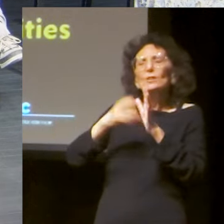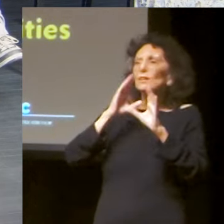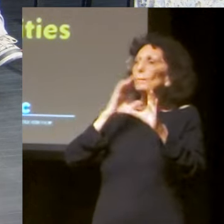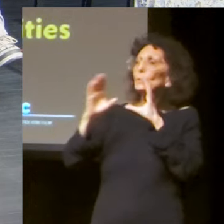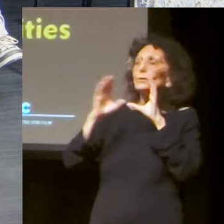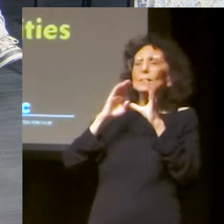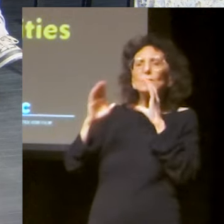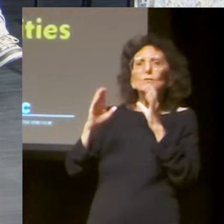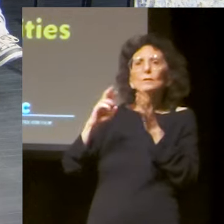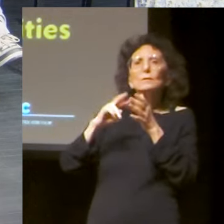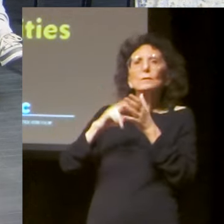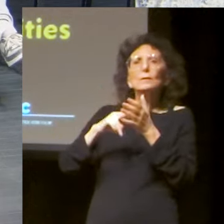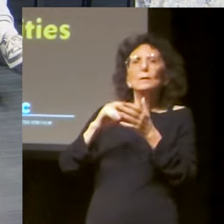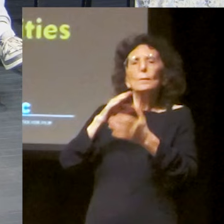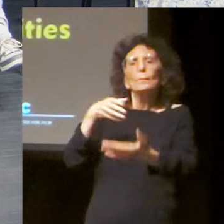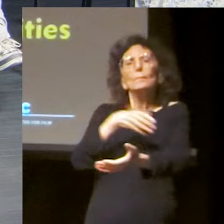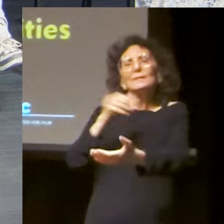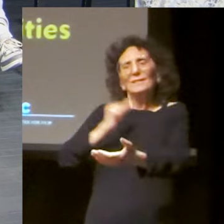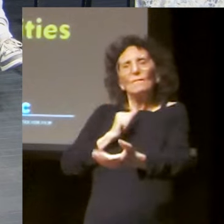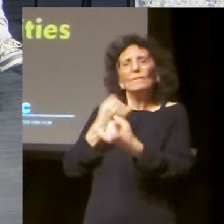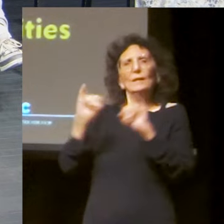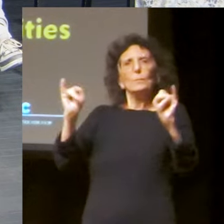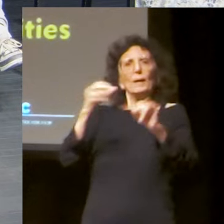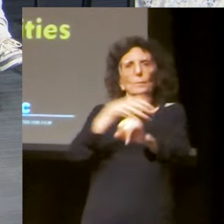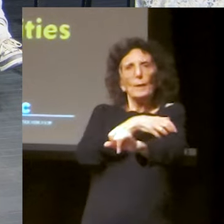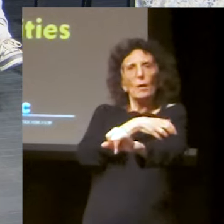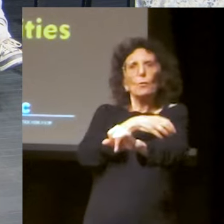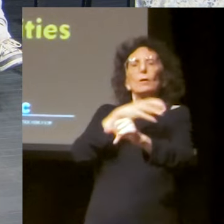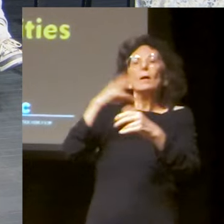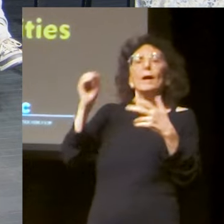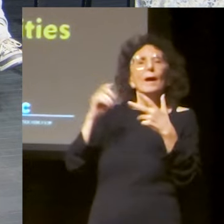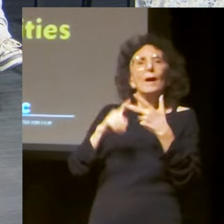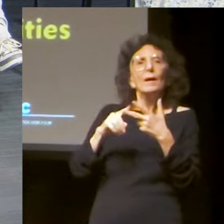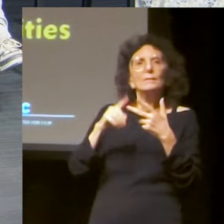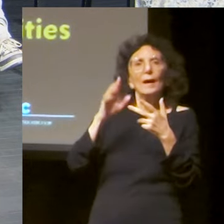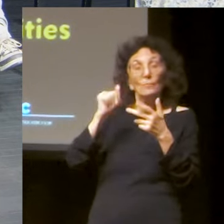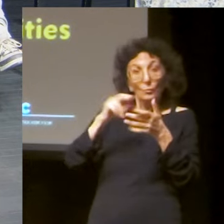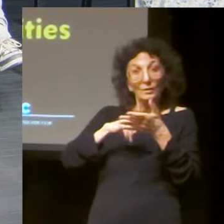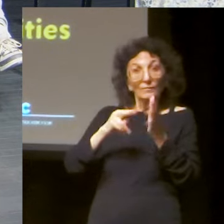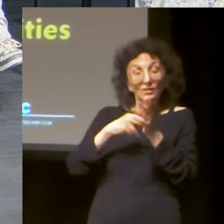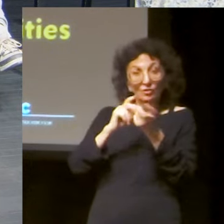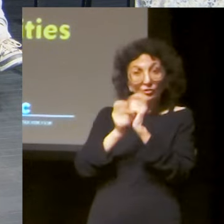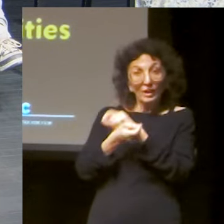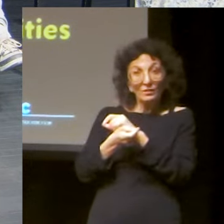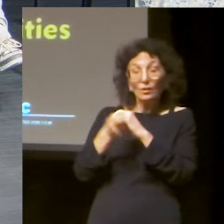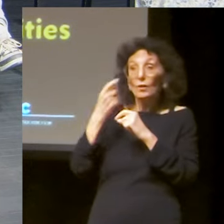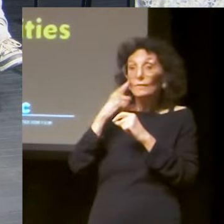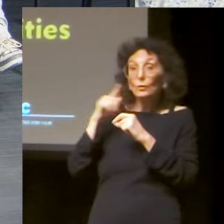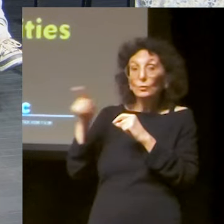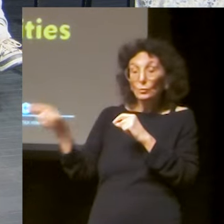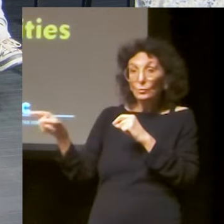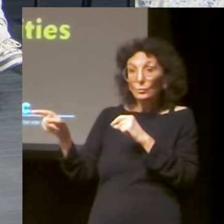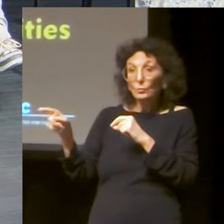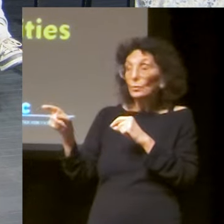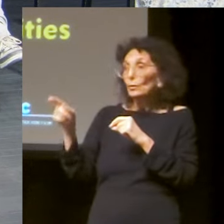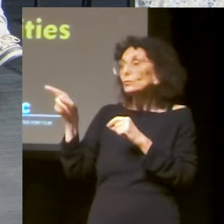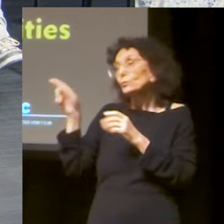is there a particular question? I'm sorry. I mean, I'm just. That's okay. The original question was about the definition of communication